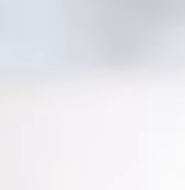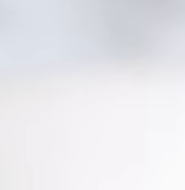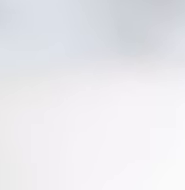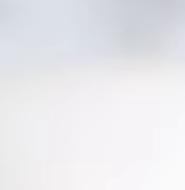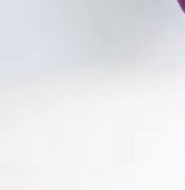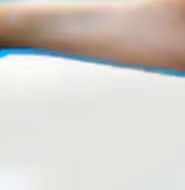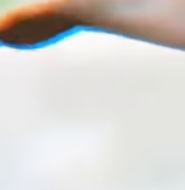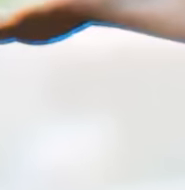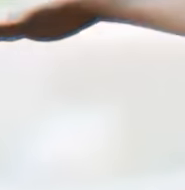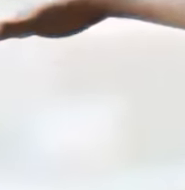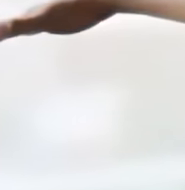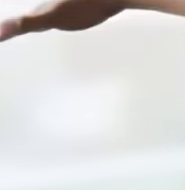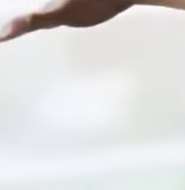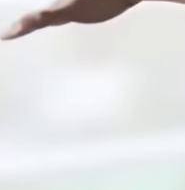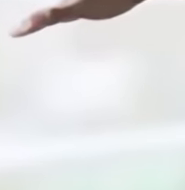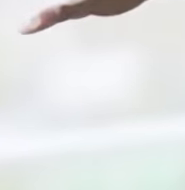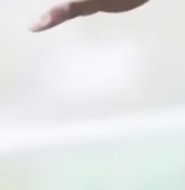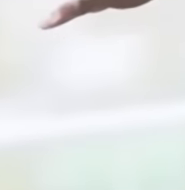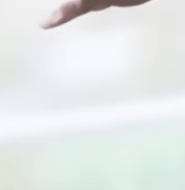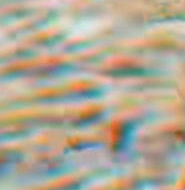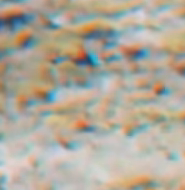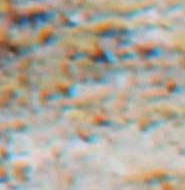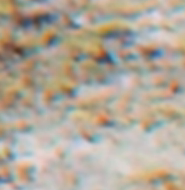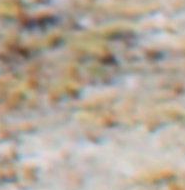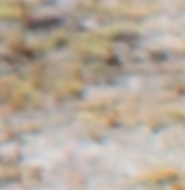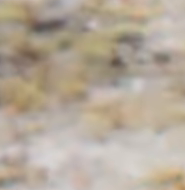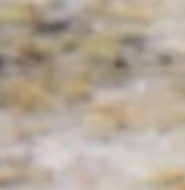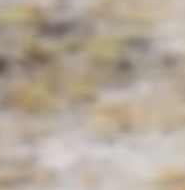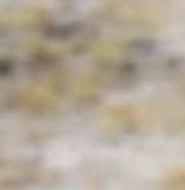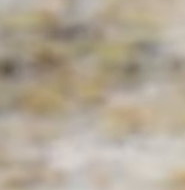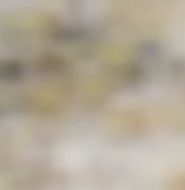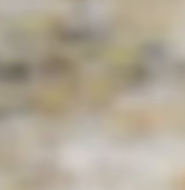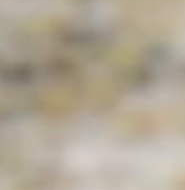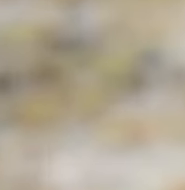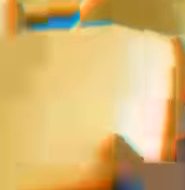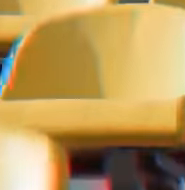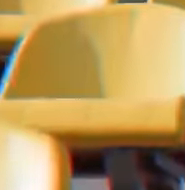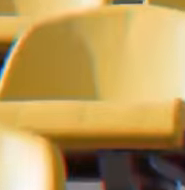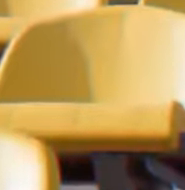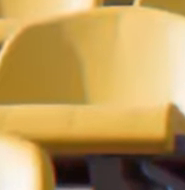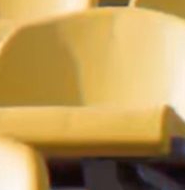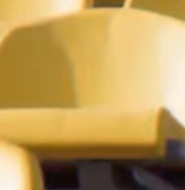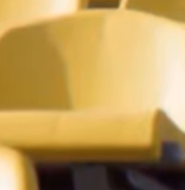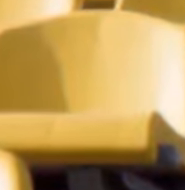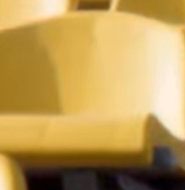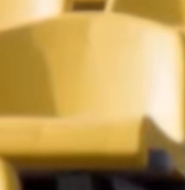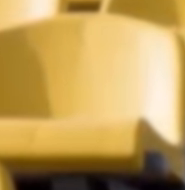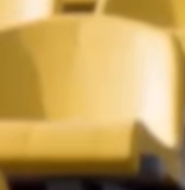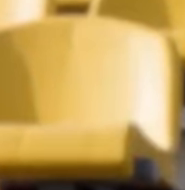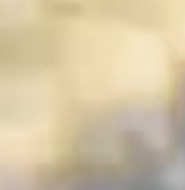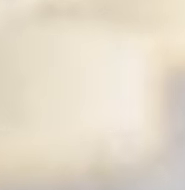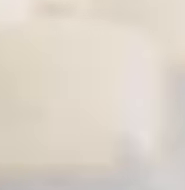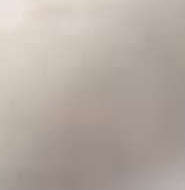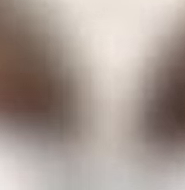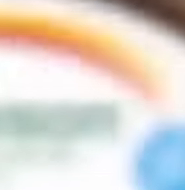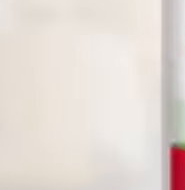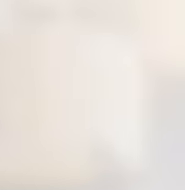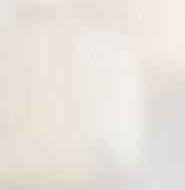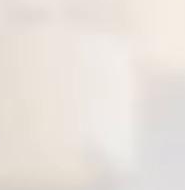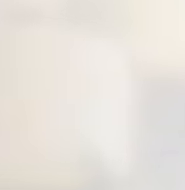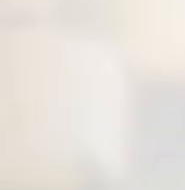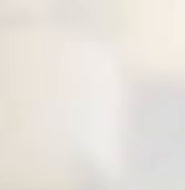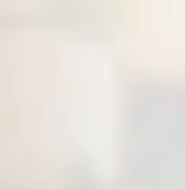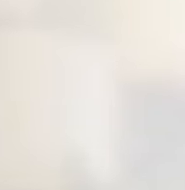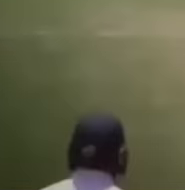to, from, relieve joint pain with Jameson's Glucosamine